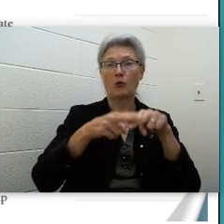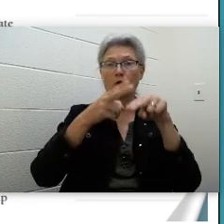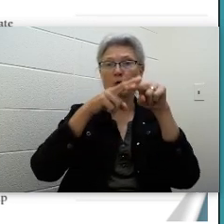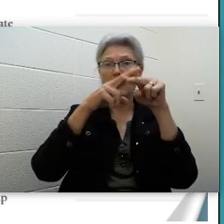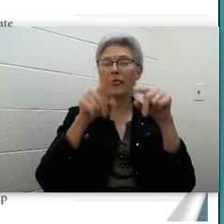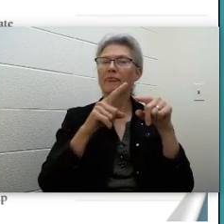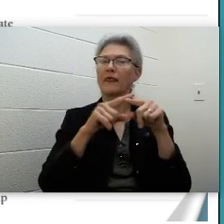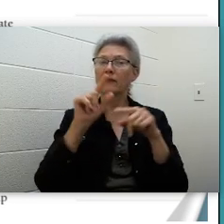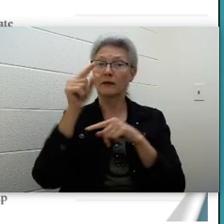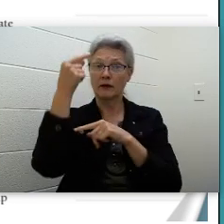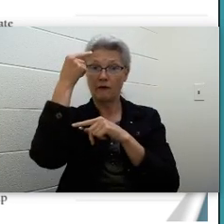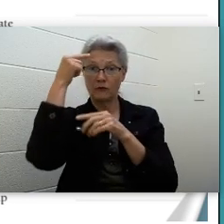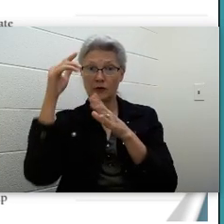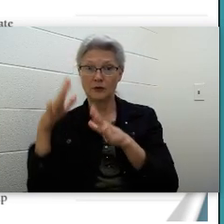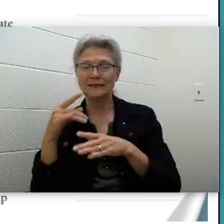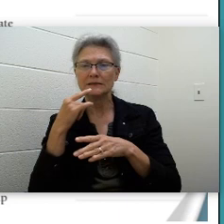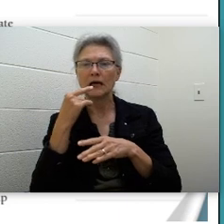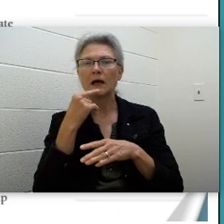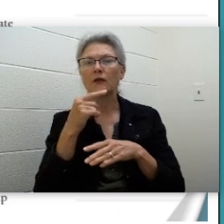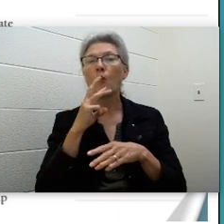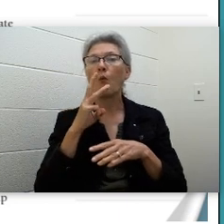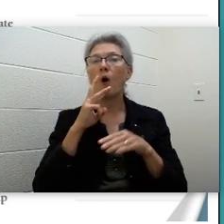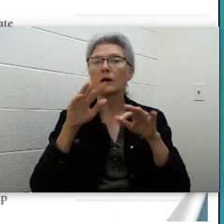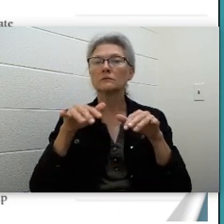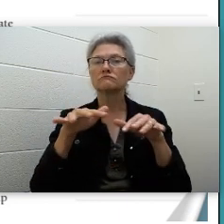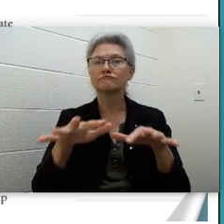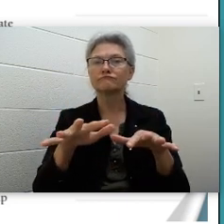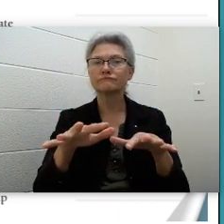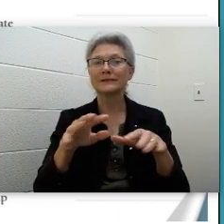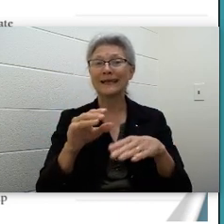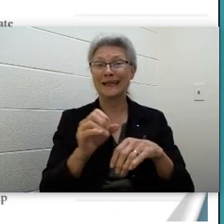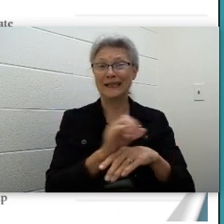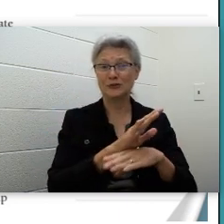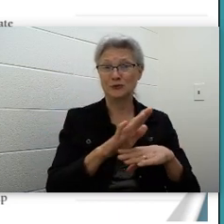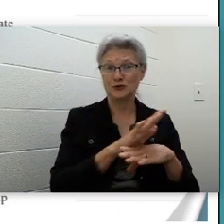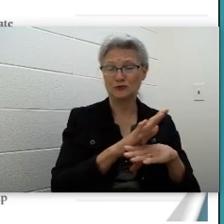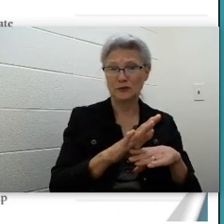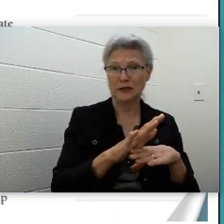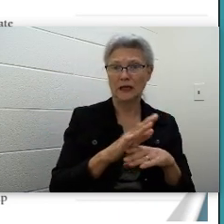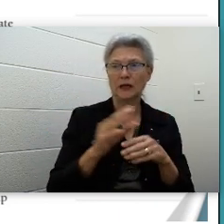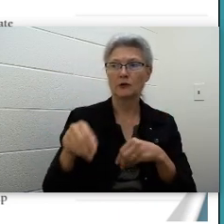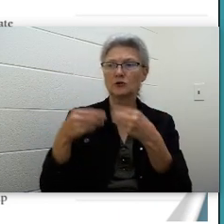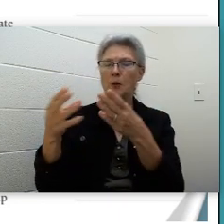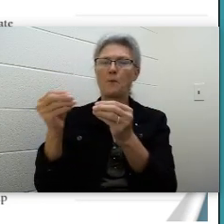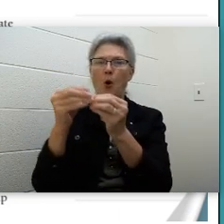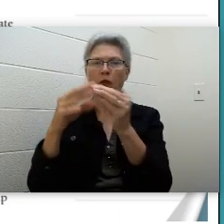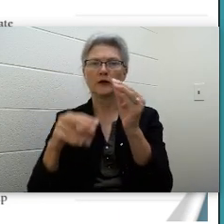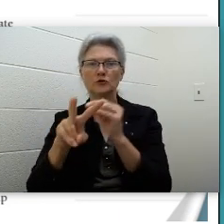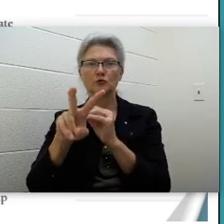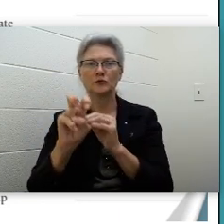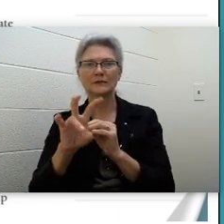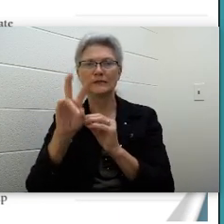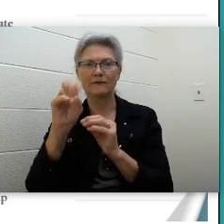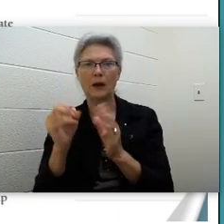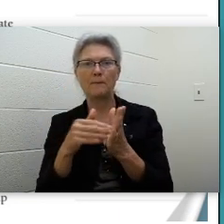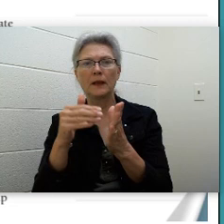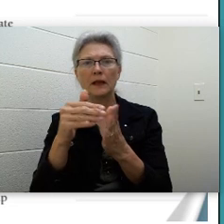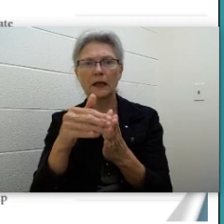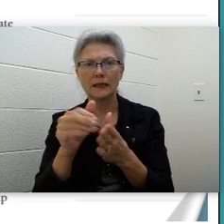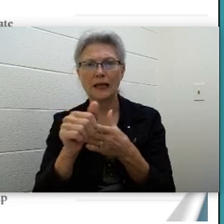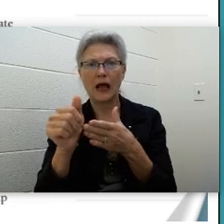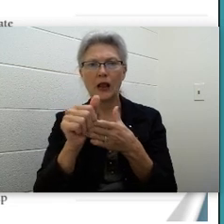Washington's aquaculture industry contributes more than $270 million